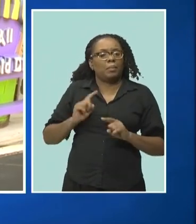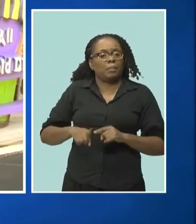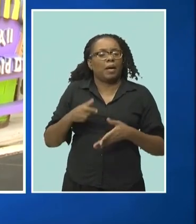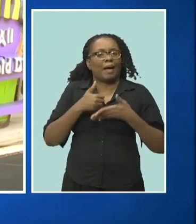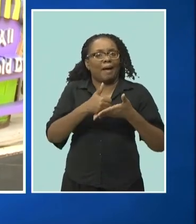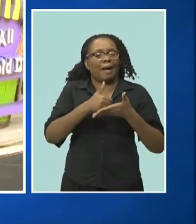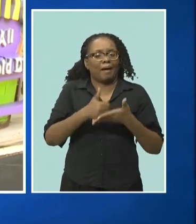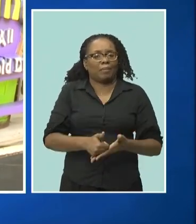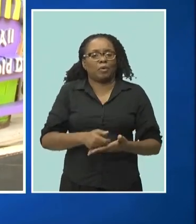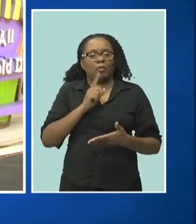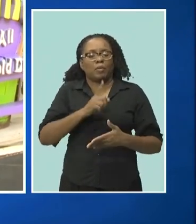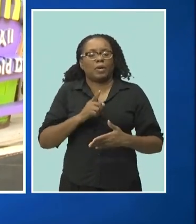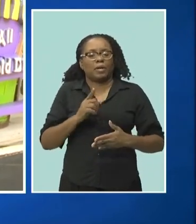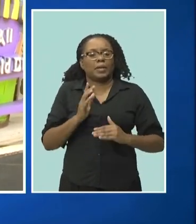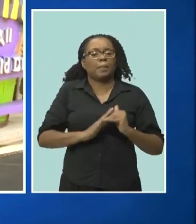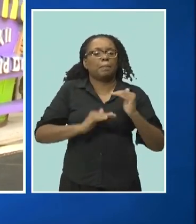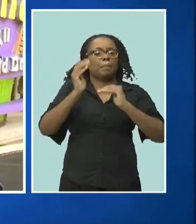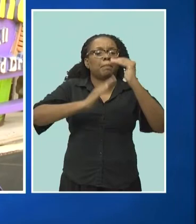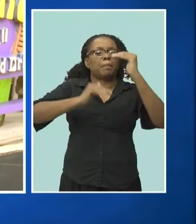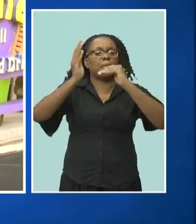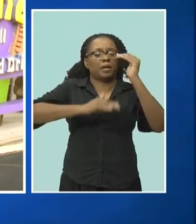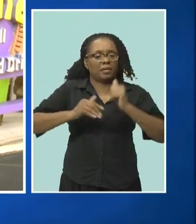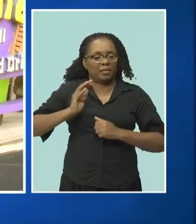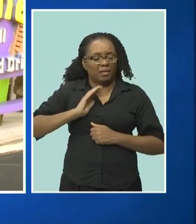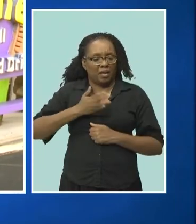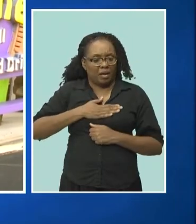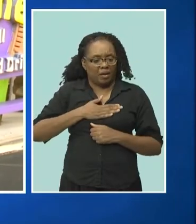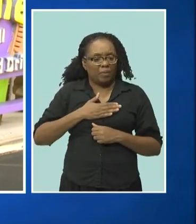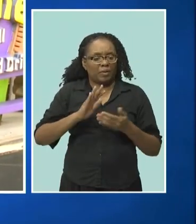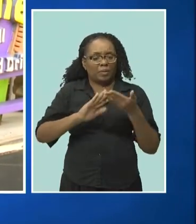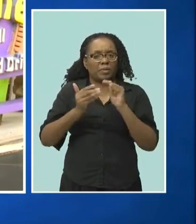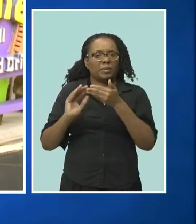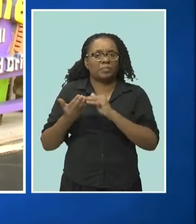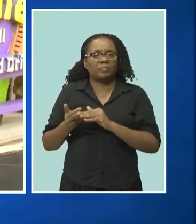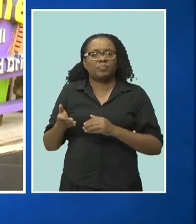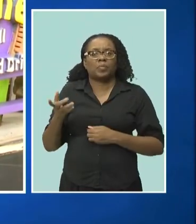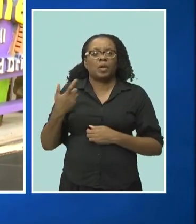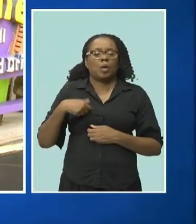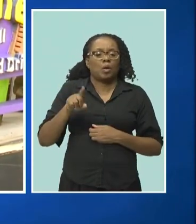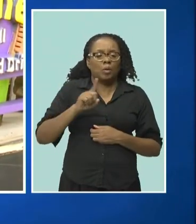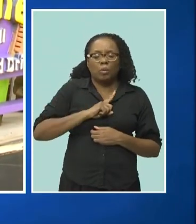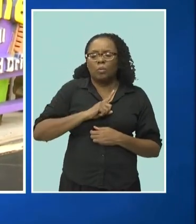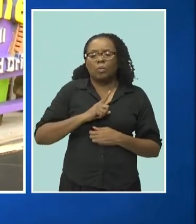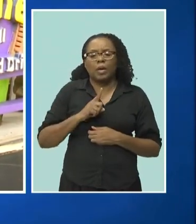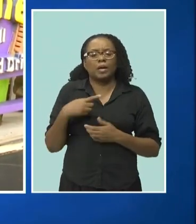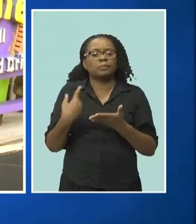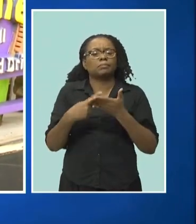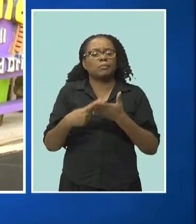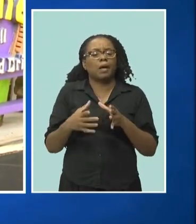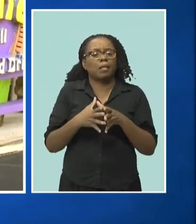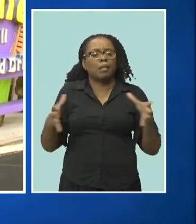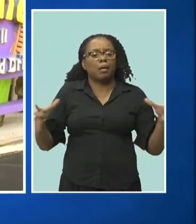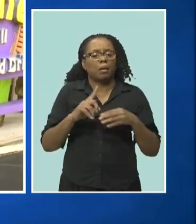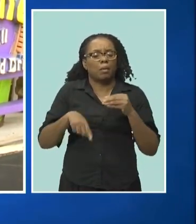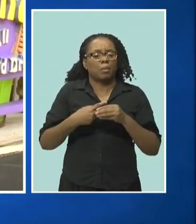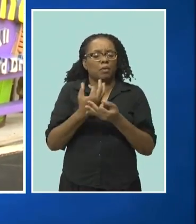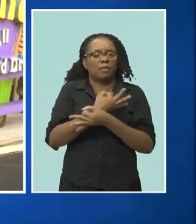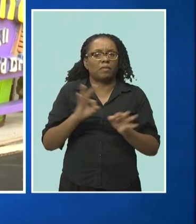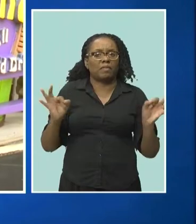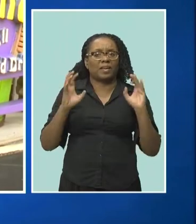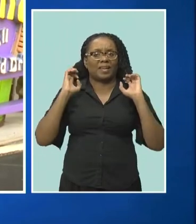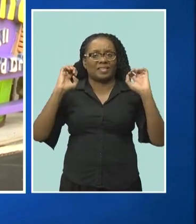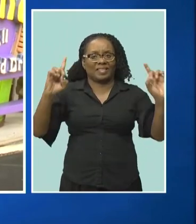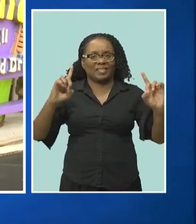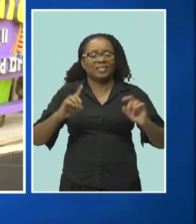make the change, whatever. We have pulled our children out of the houses, because we are talking a lot about free education, not acknowledging that that is the